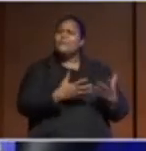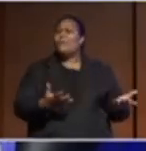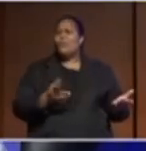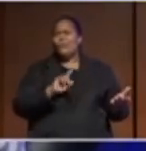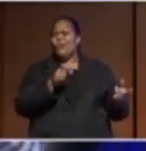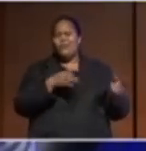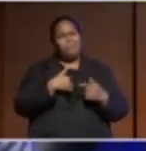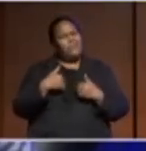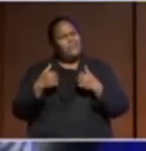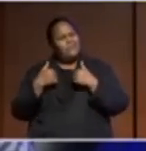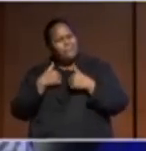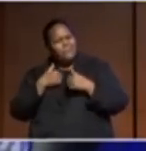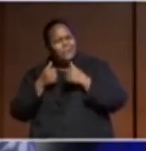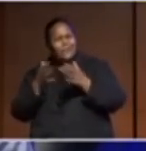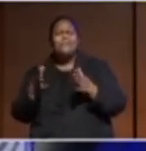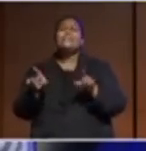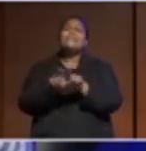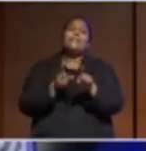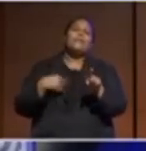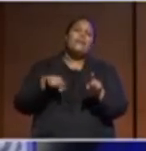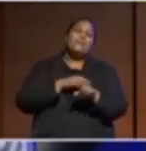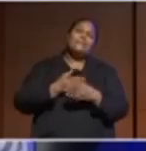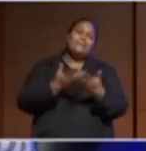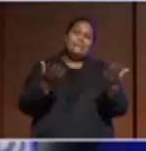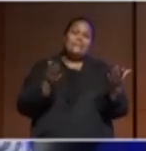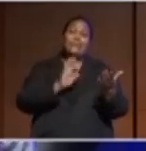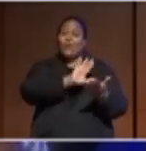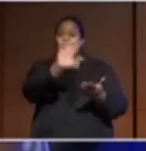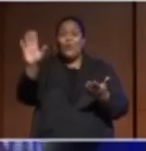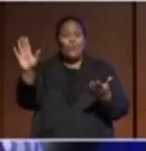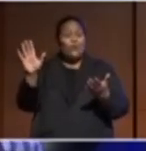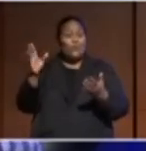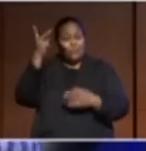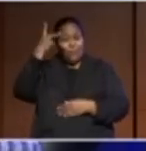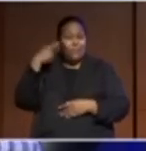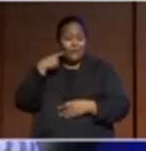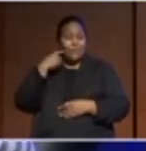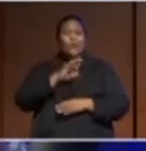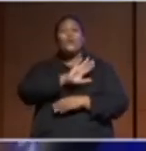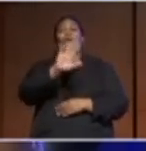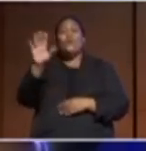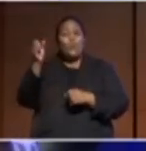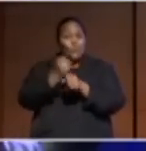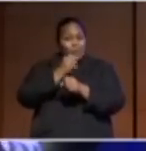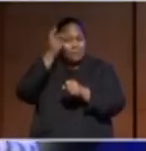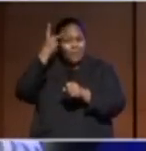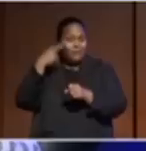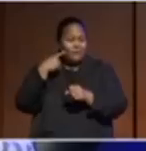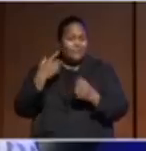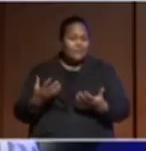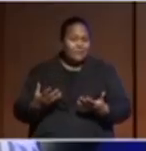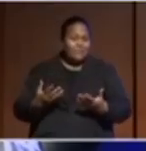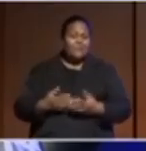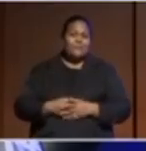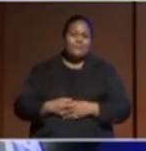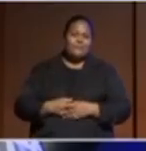like all of us, it started on, you know, the laps of your parents, the laps of your grandparents. What they were telling you, what they